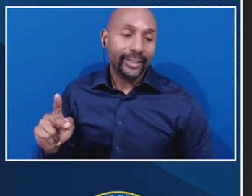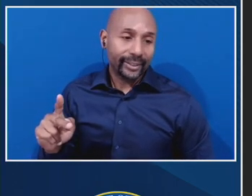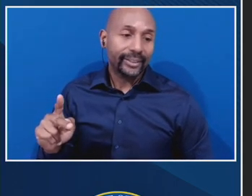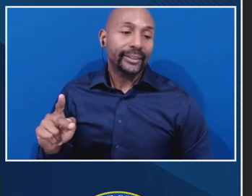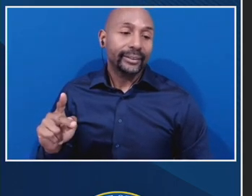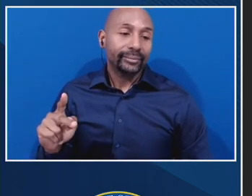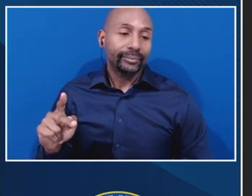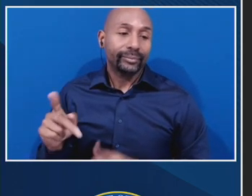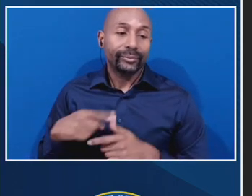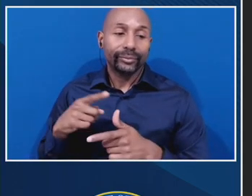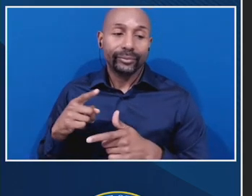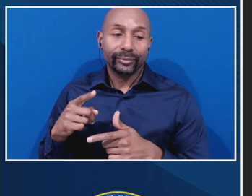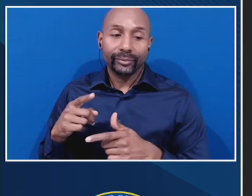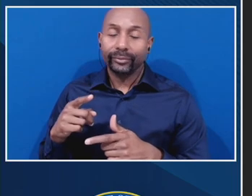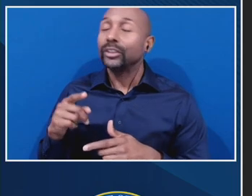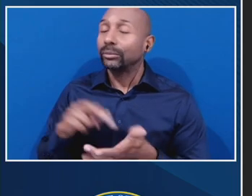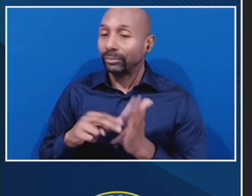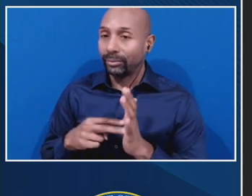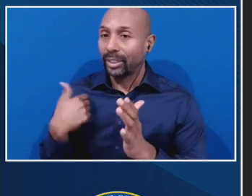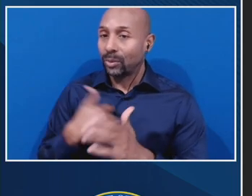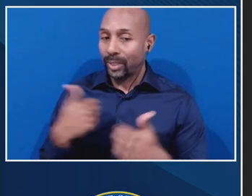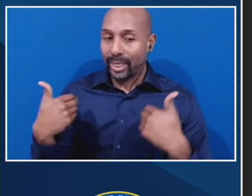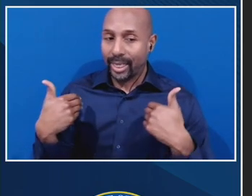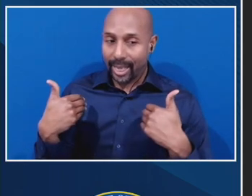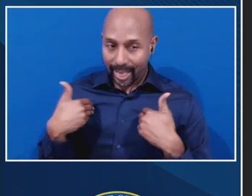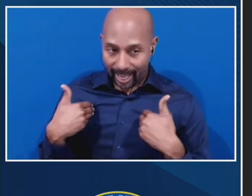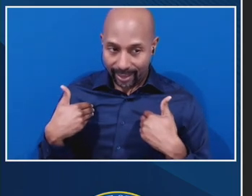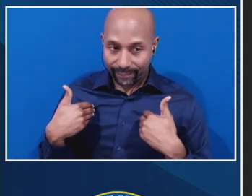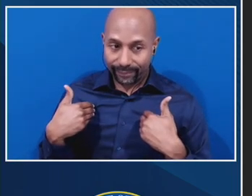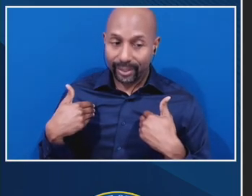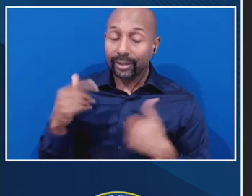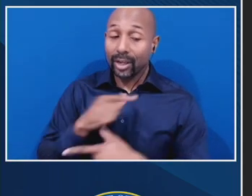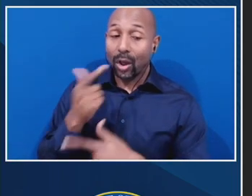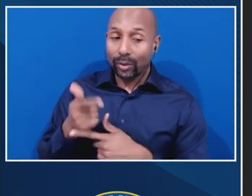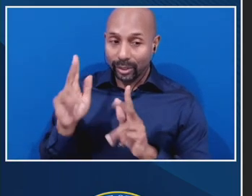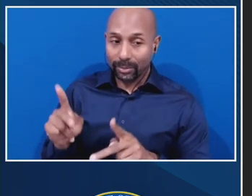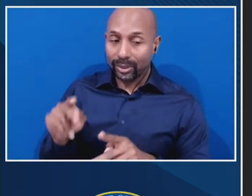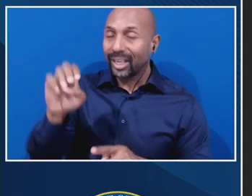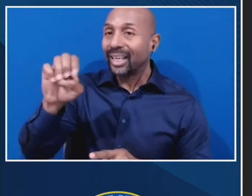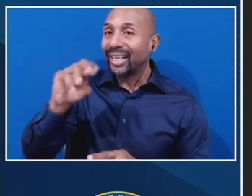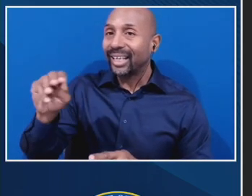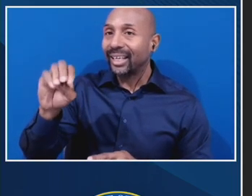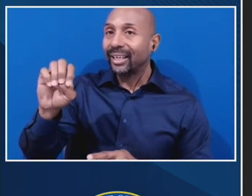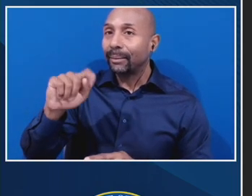In that case, we do have the alternate, Emmett Blaney.